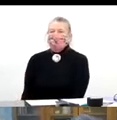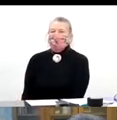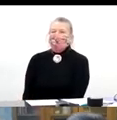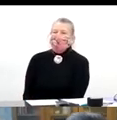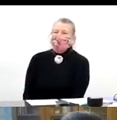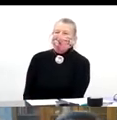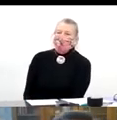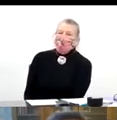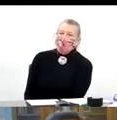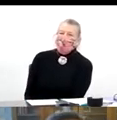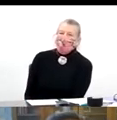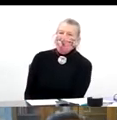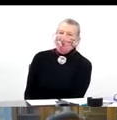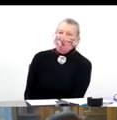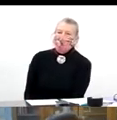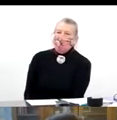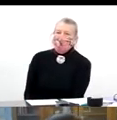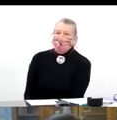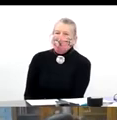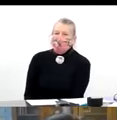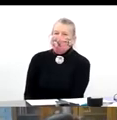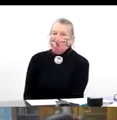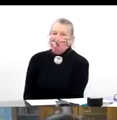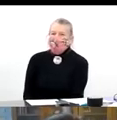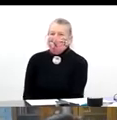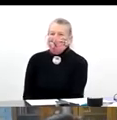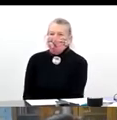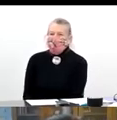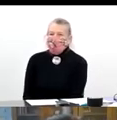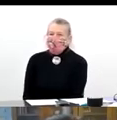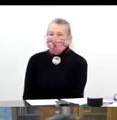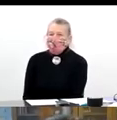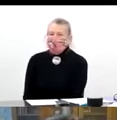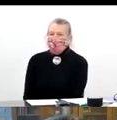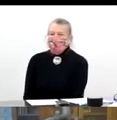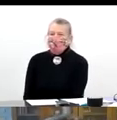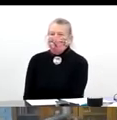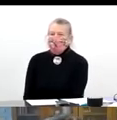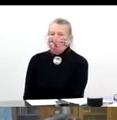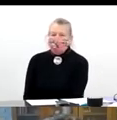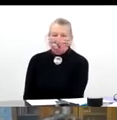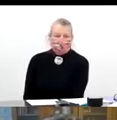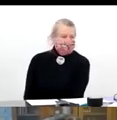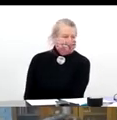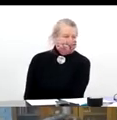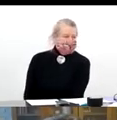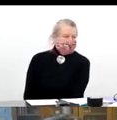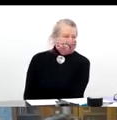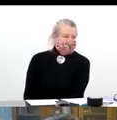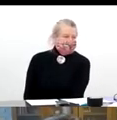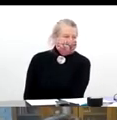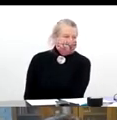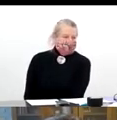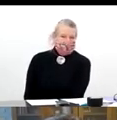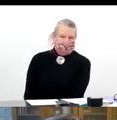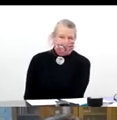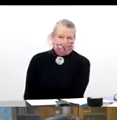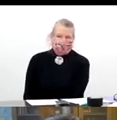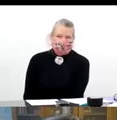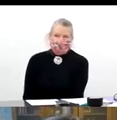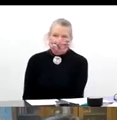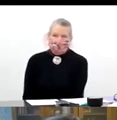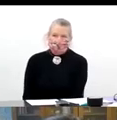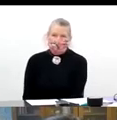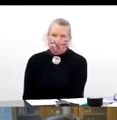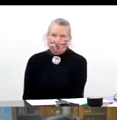intellectually just almost overwhelming at times, but enriching in terms of